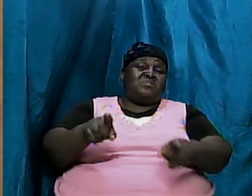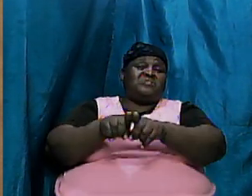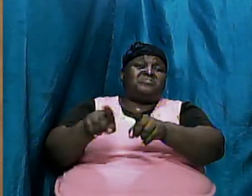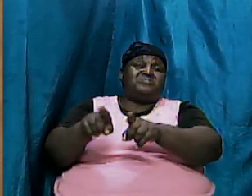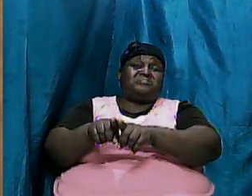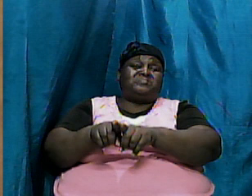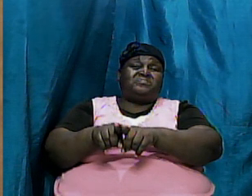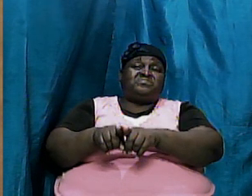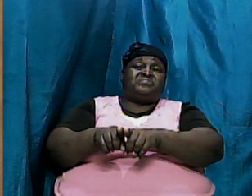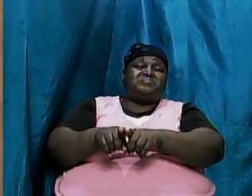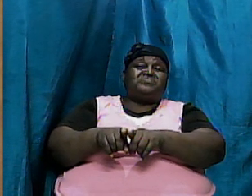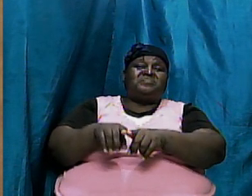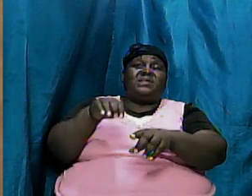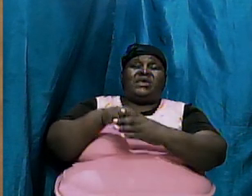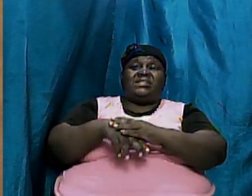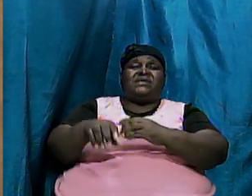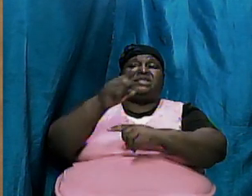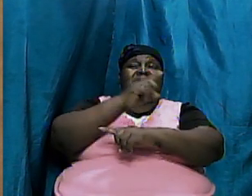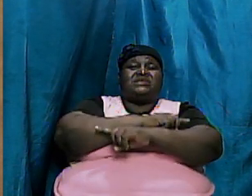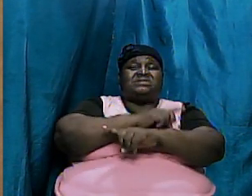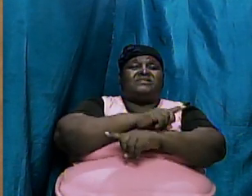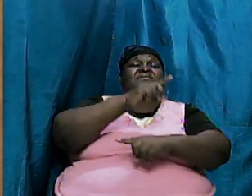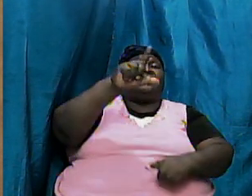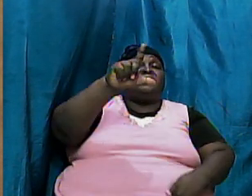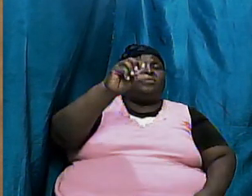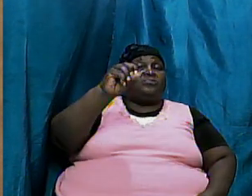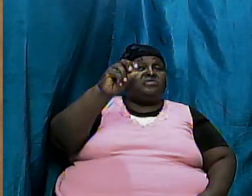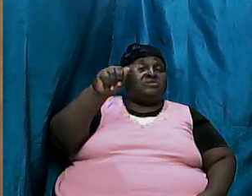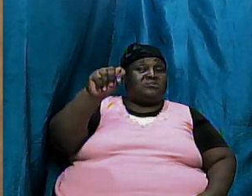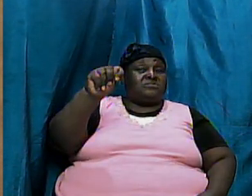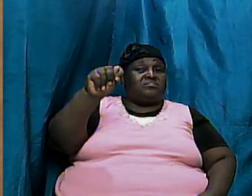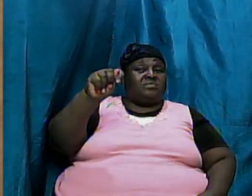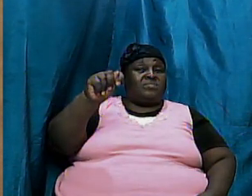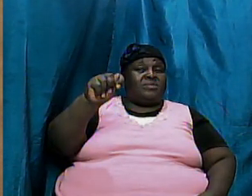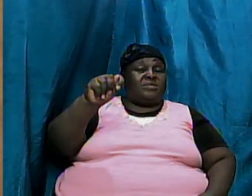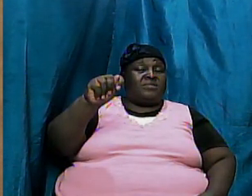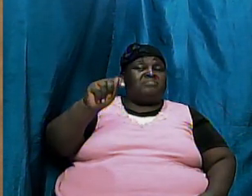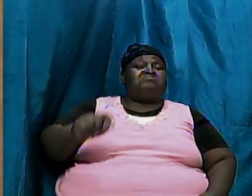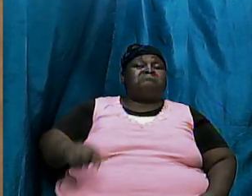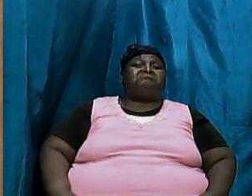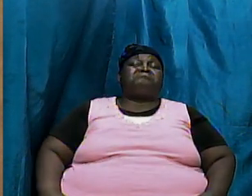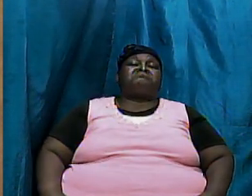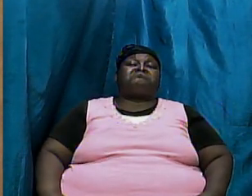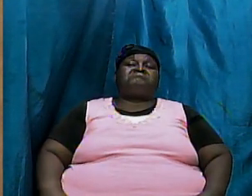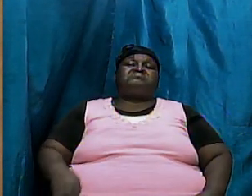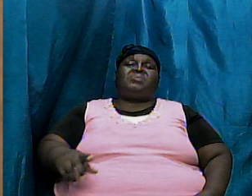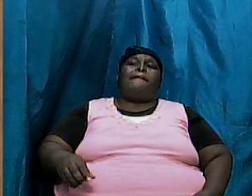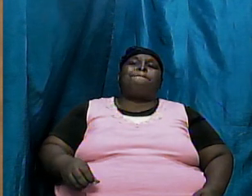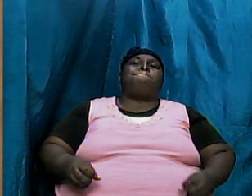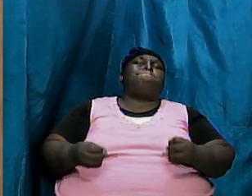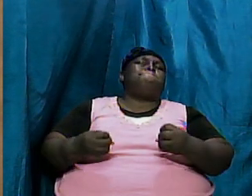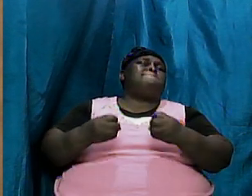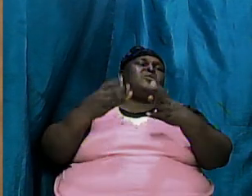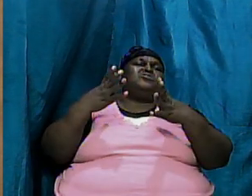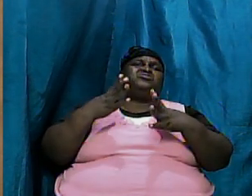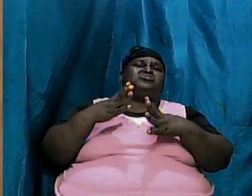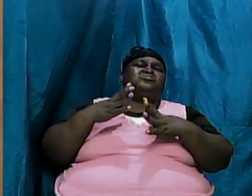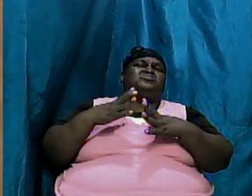as it was in the days of Lot so this is much further down